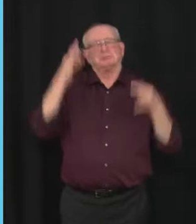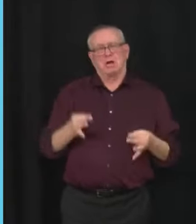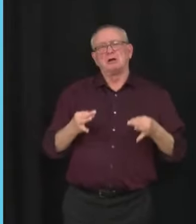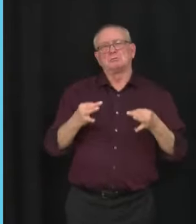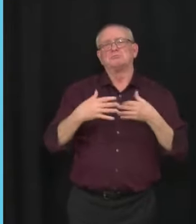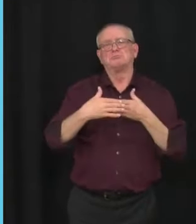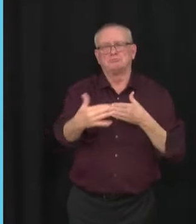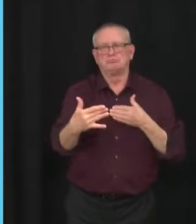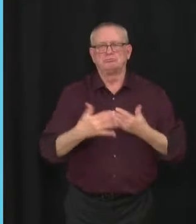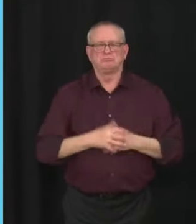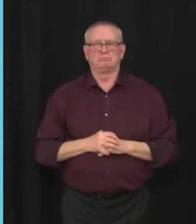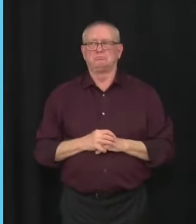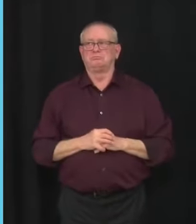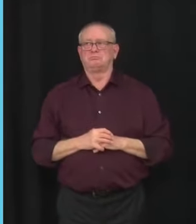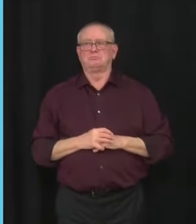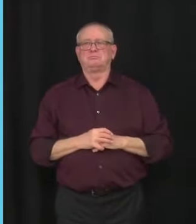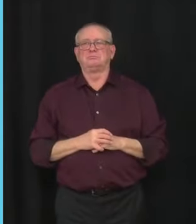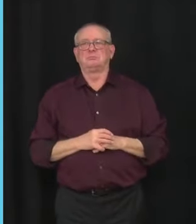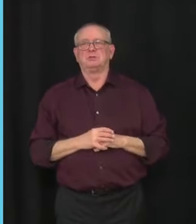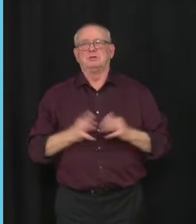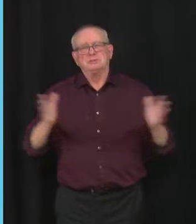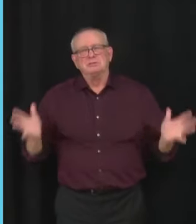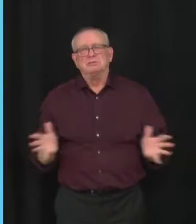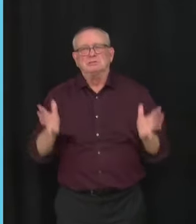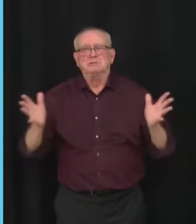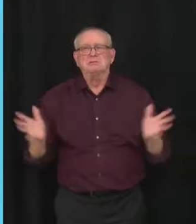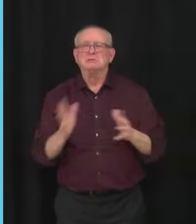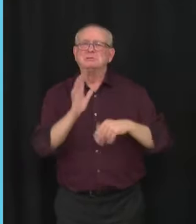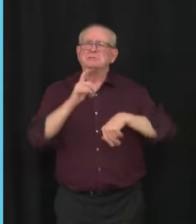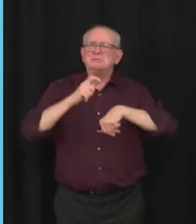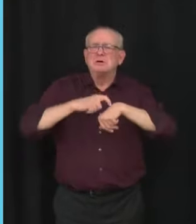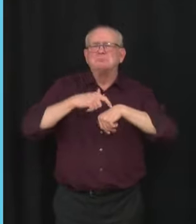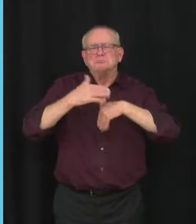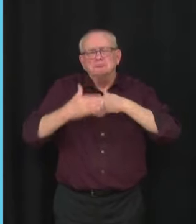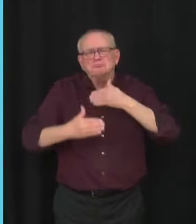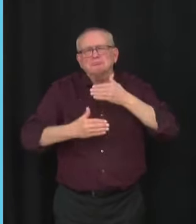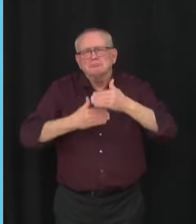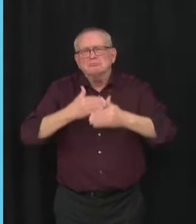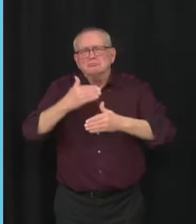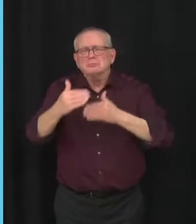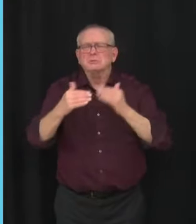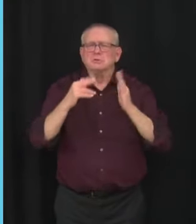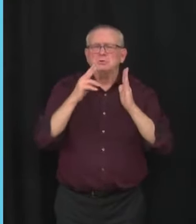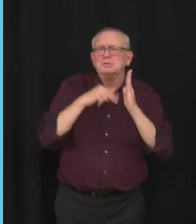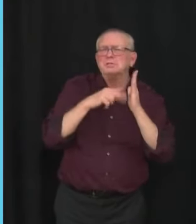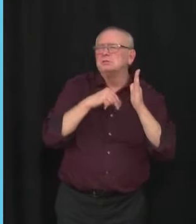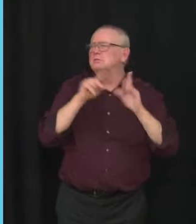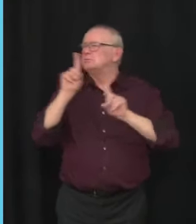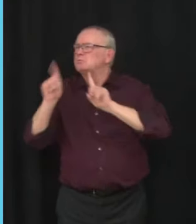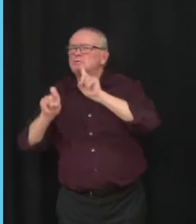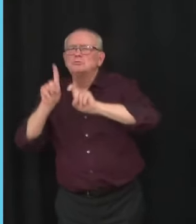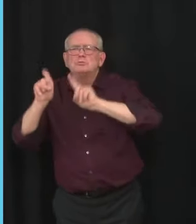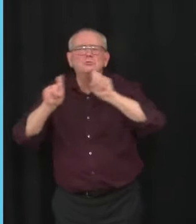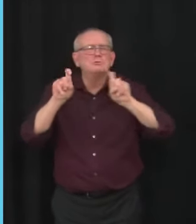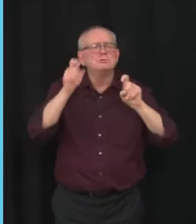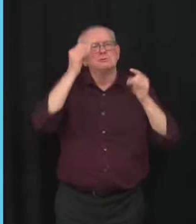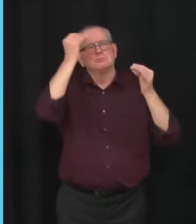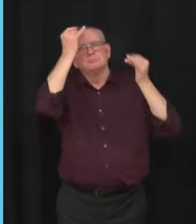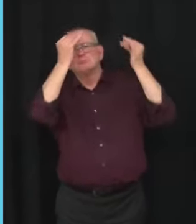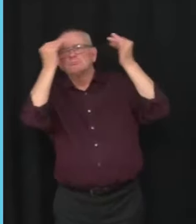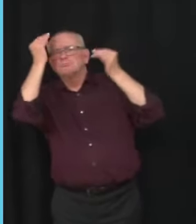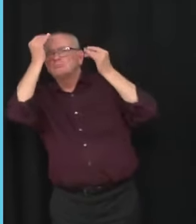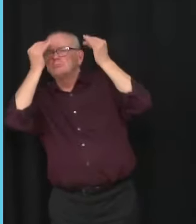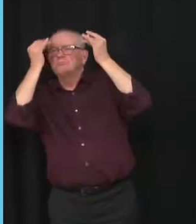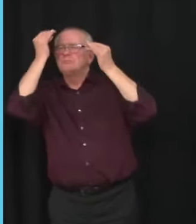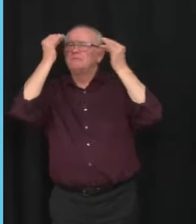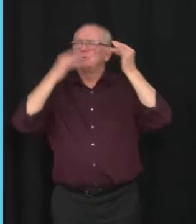want parents to take the time they need to assess their situation, review the data, and make the best choice for their kids and their family.